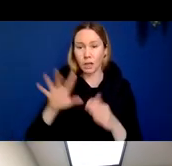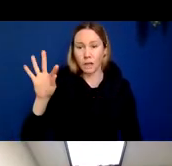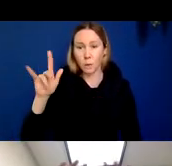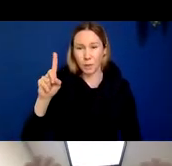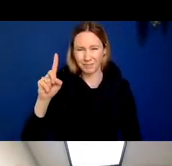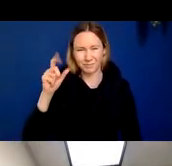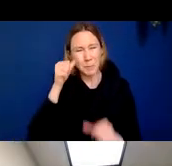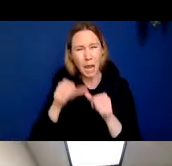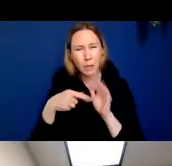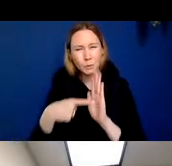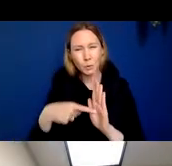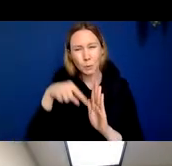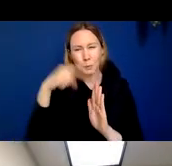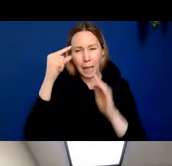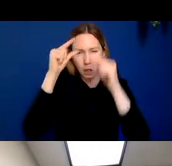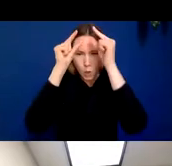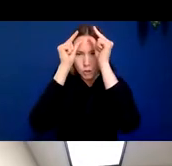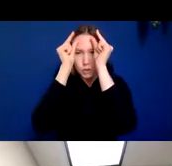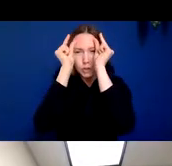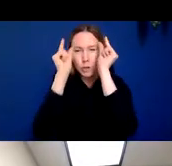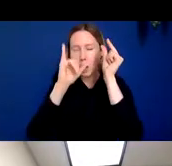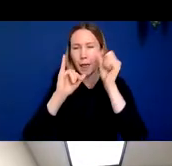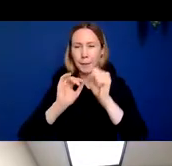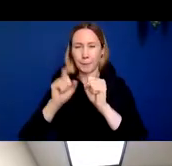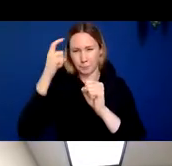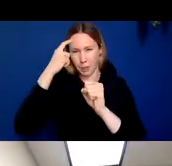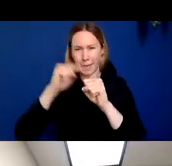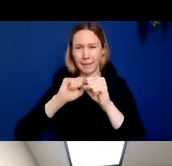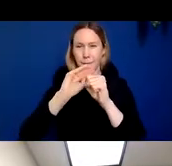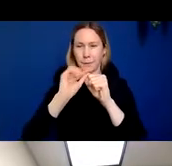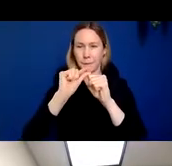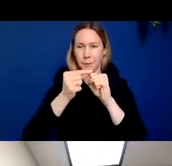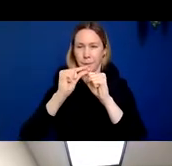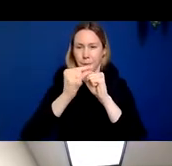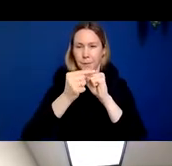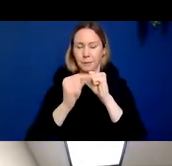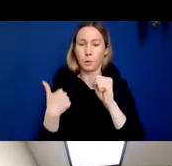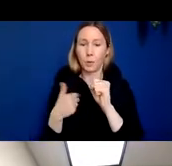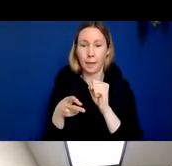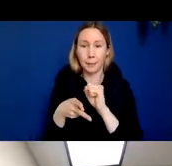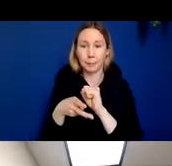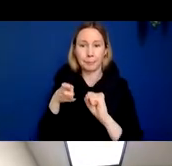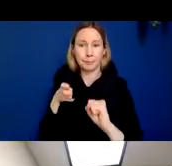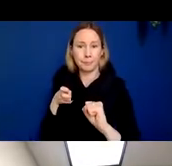the MRI that looks like black around the brain. We can check that fluid through a sampling of the fluid